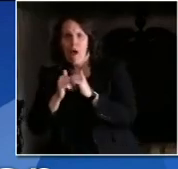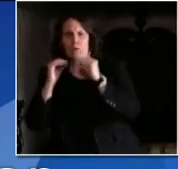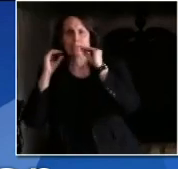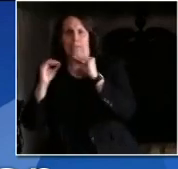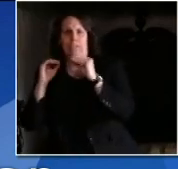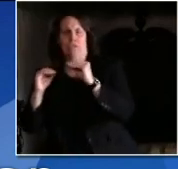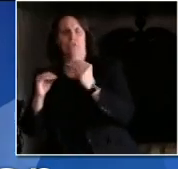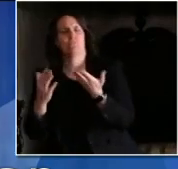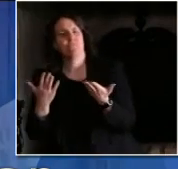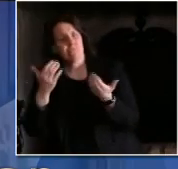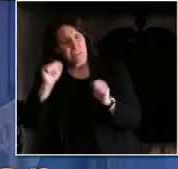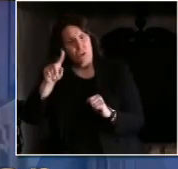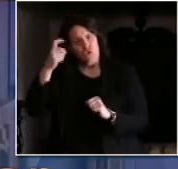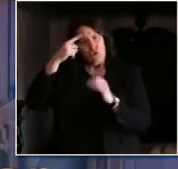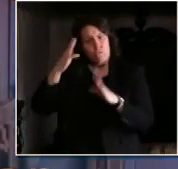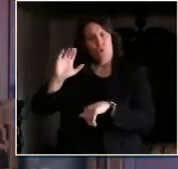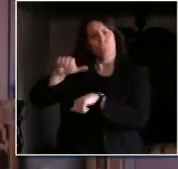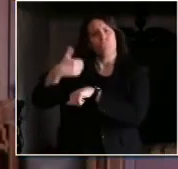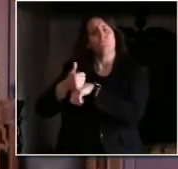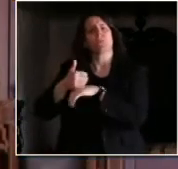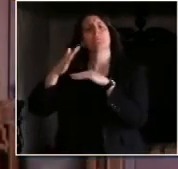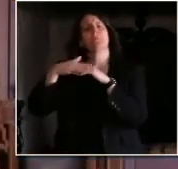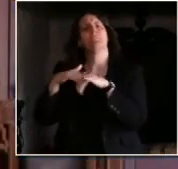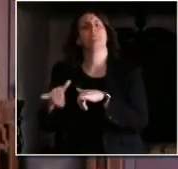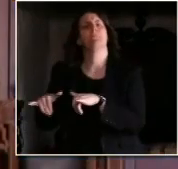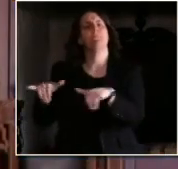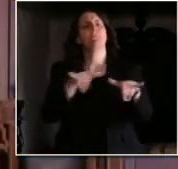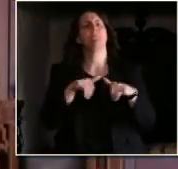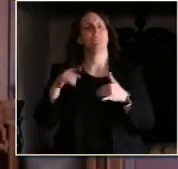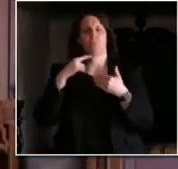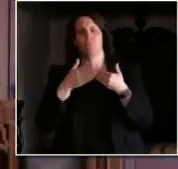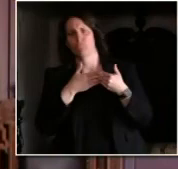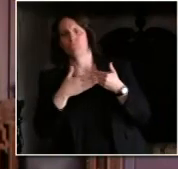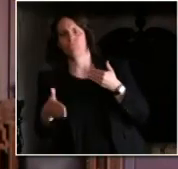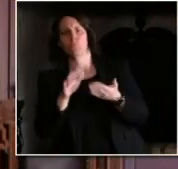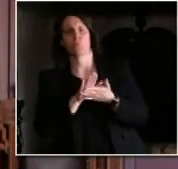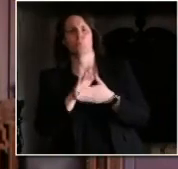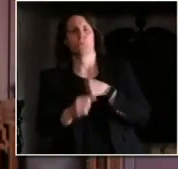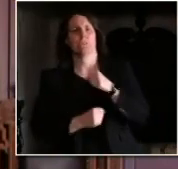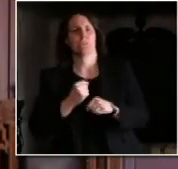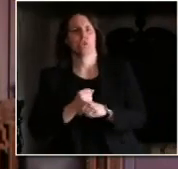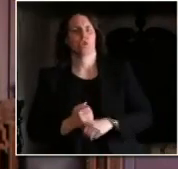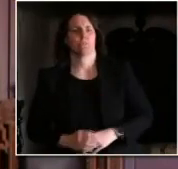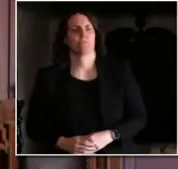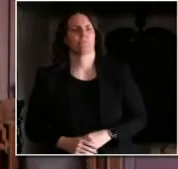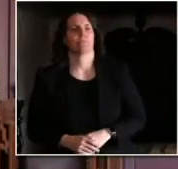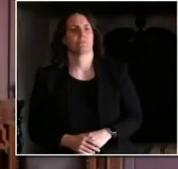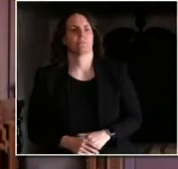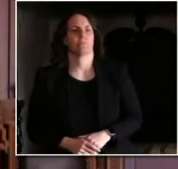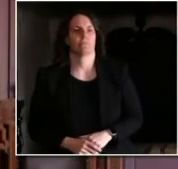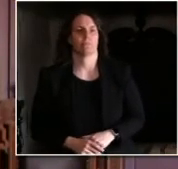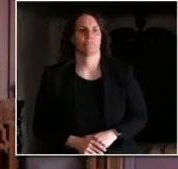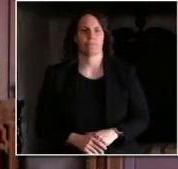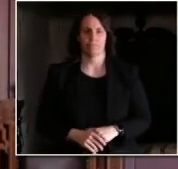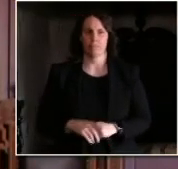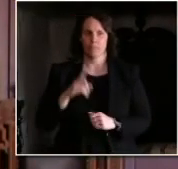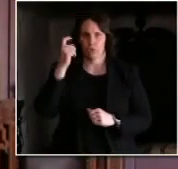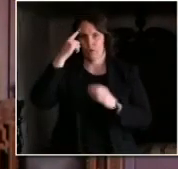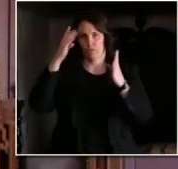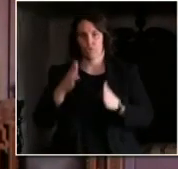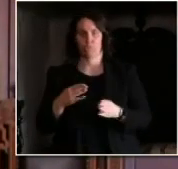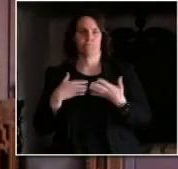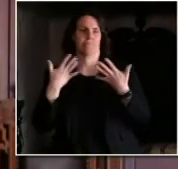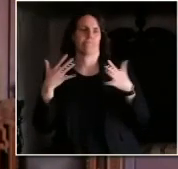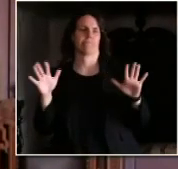of the school year? Well, we are, as you may have heard, we have closed, schools will not reopen the rest of the school year, so they will